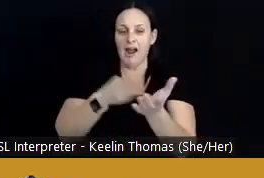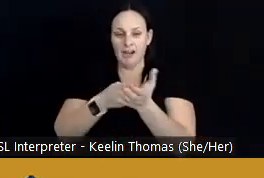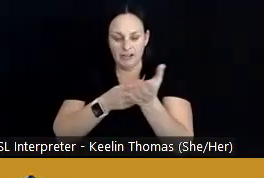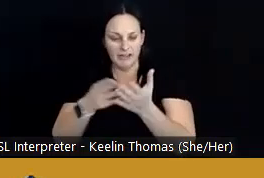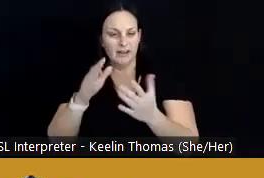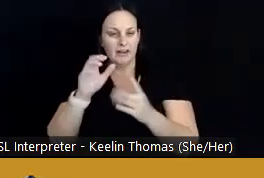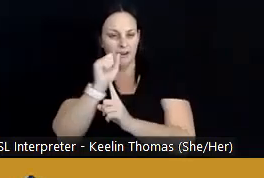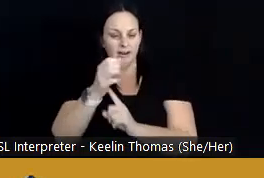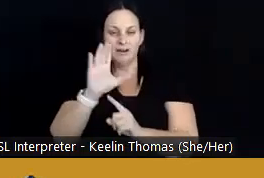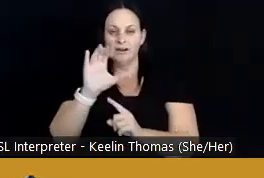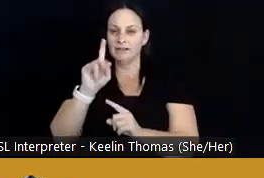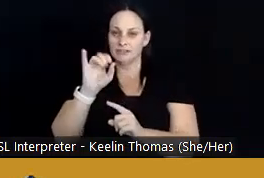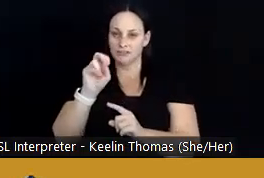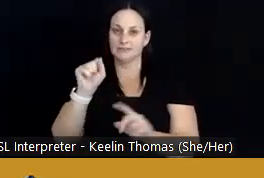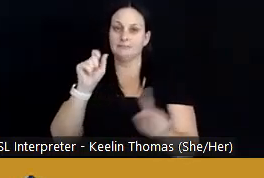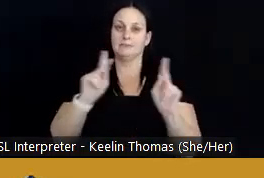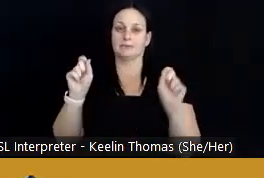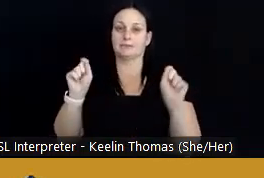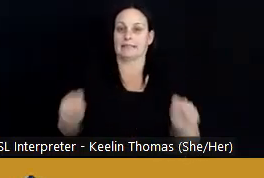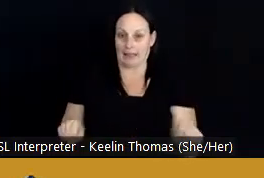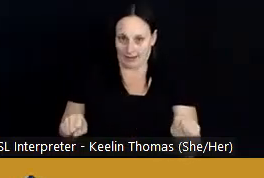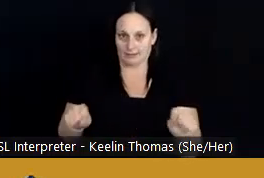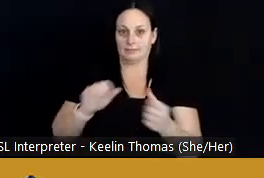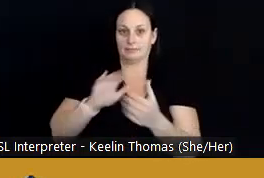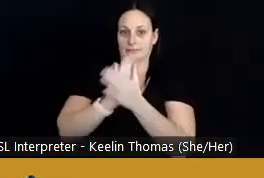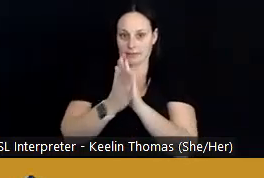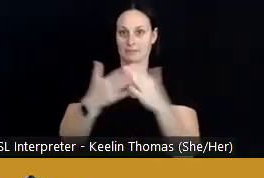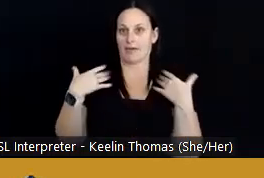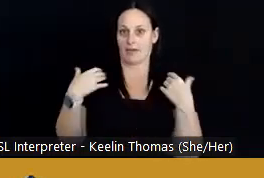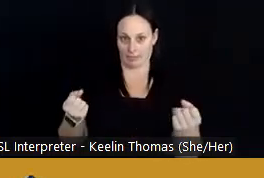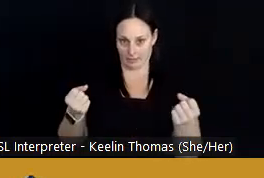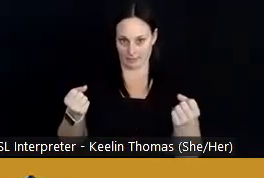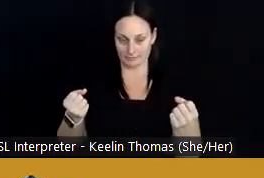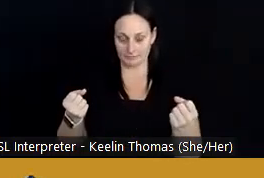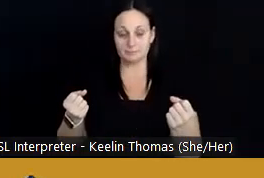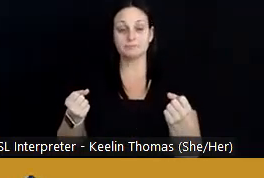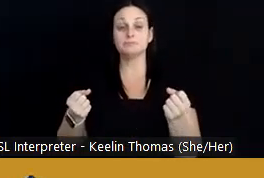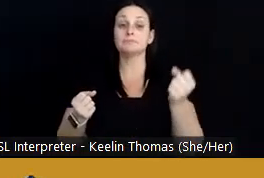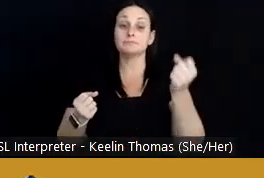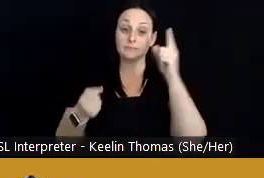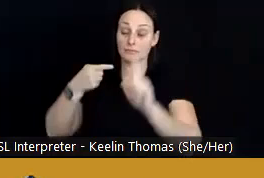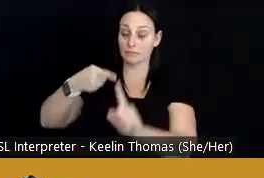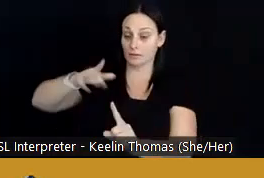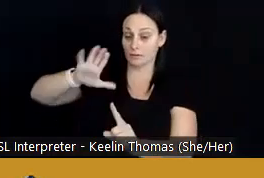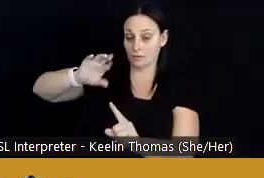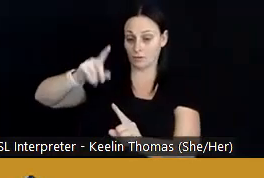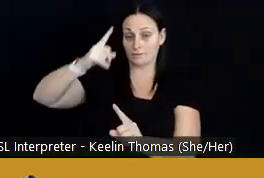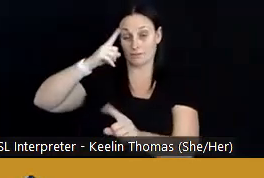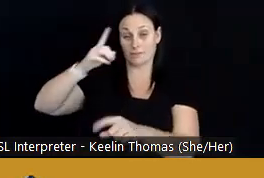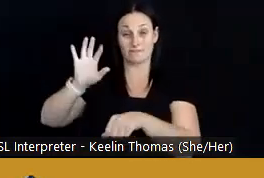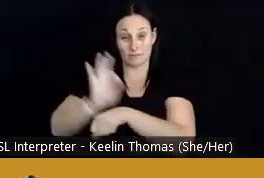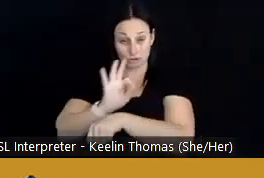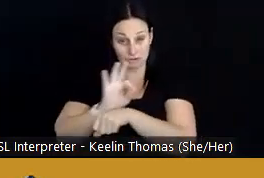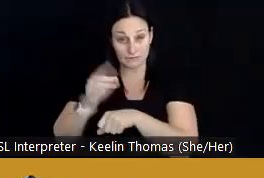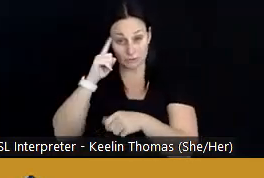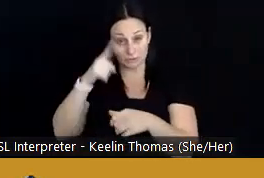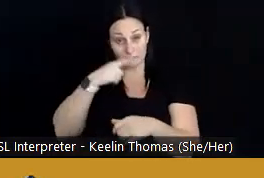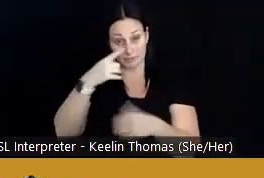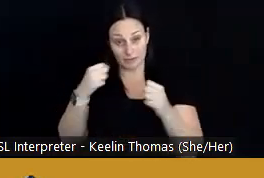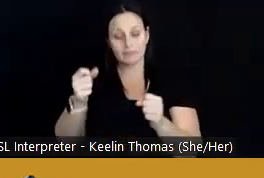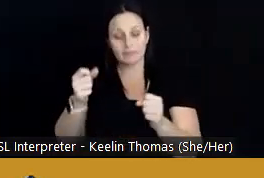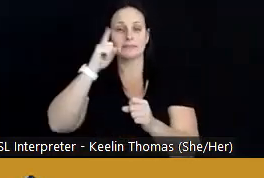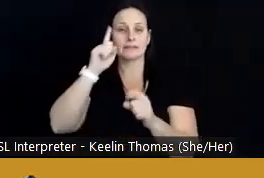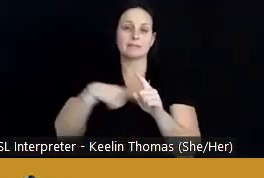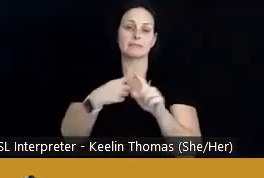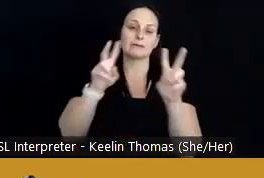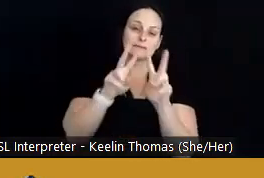in which people can be healthy. At the core of functioning for public health, we think about the assessment of